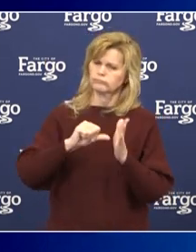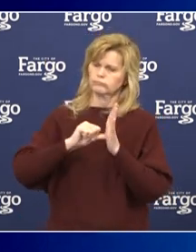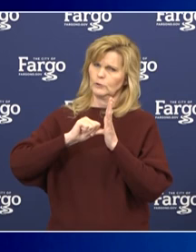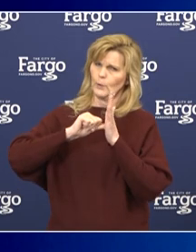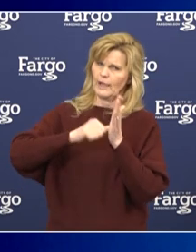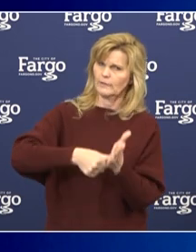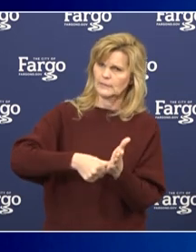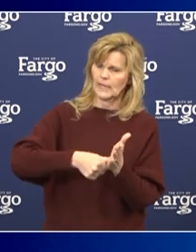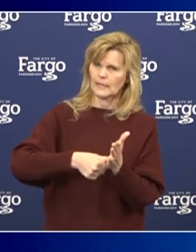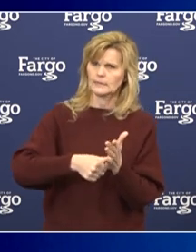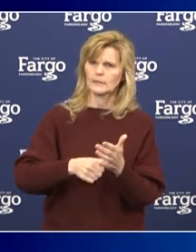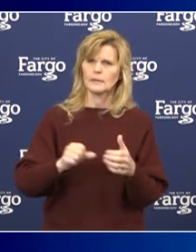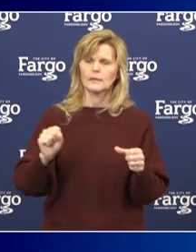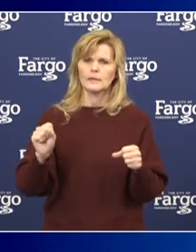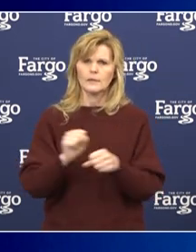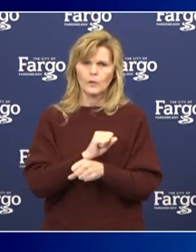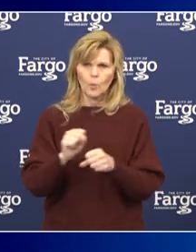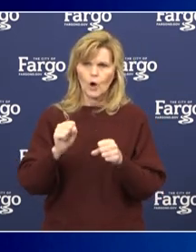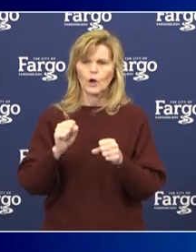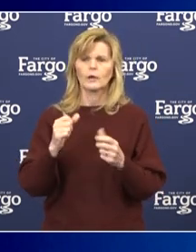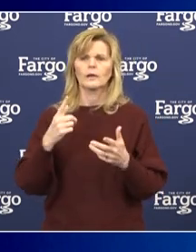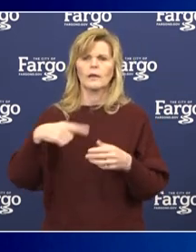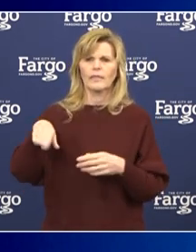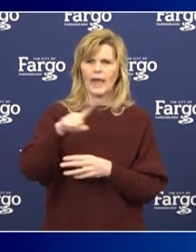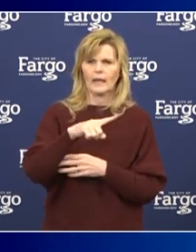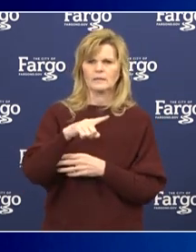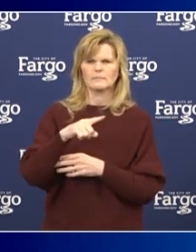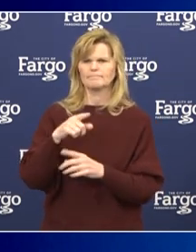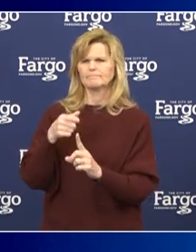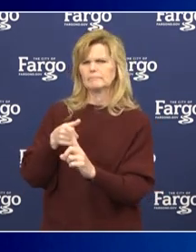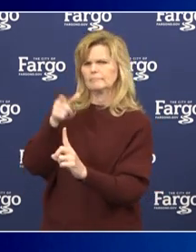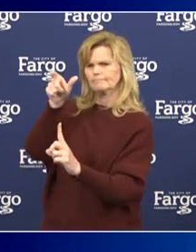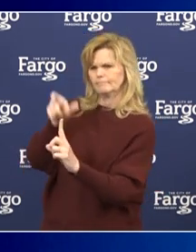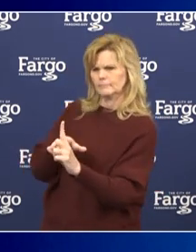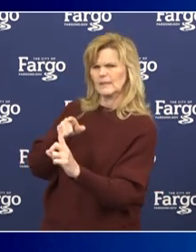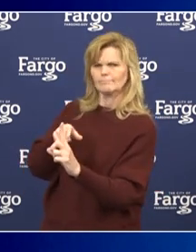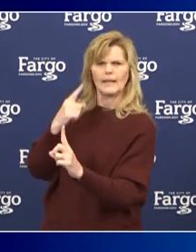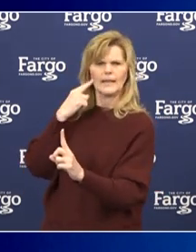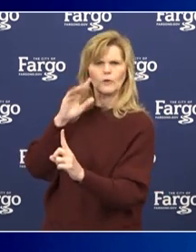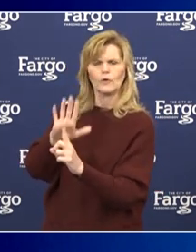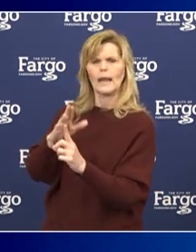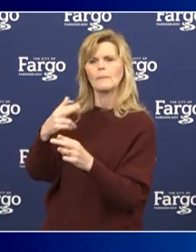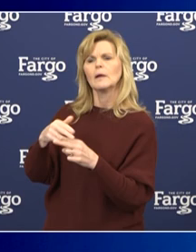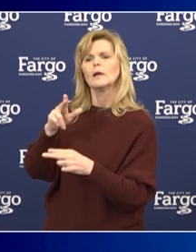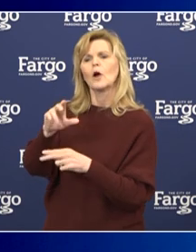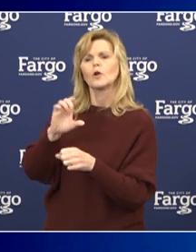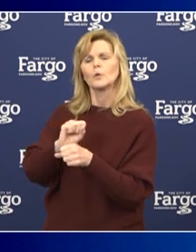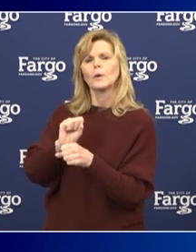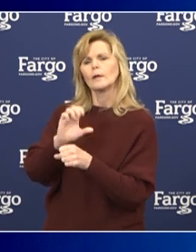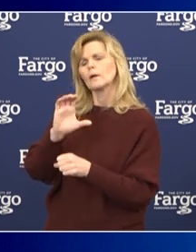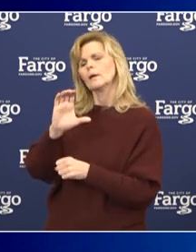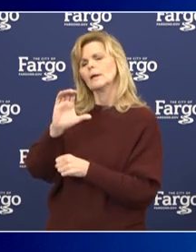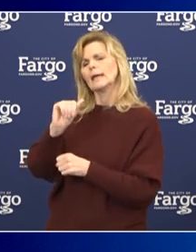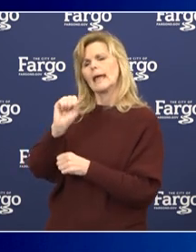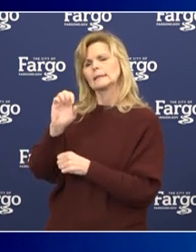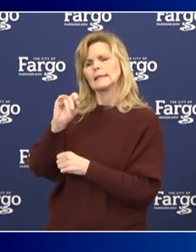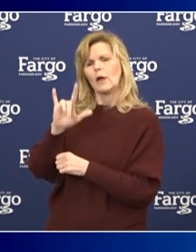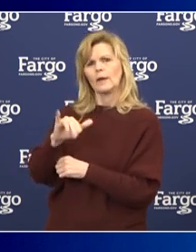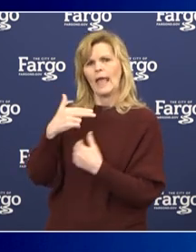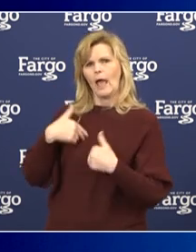that Mrs. Fleming and her team is doing with regard to the CAST Public Health and their contact tracing.